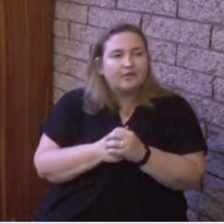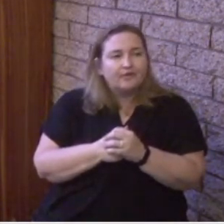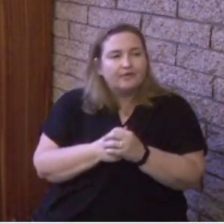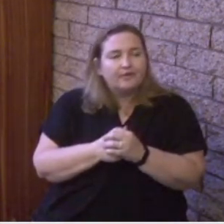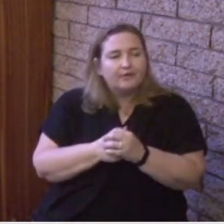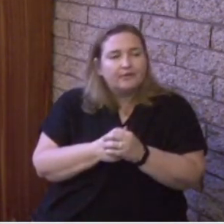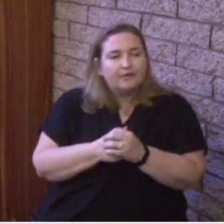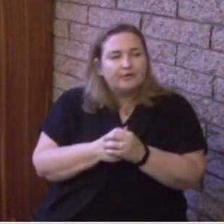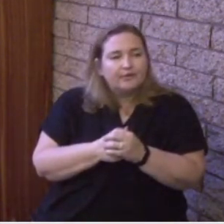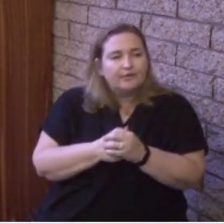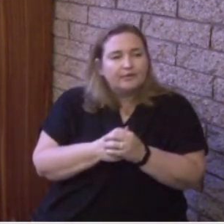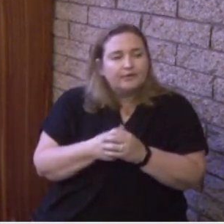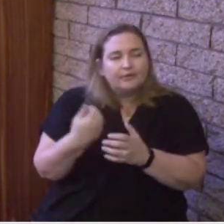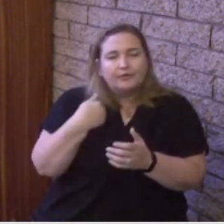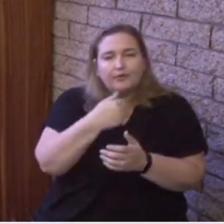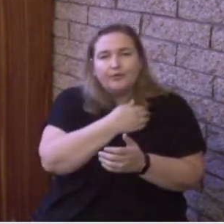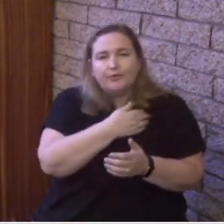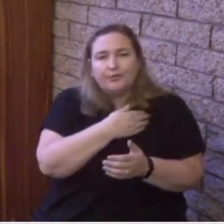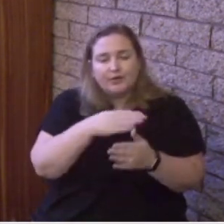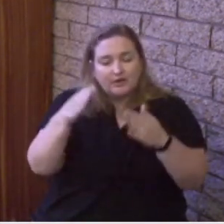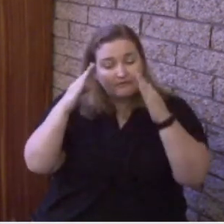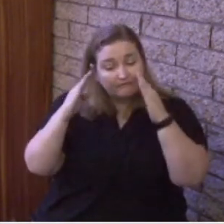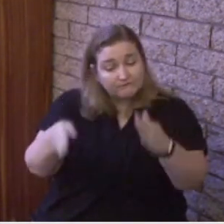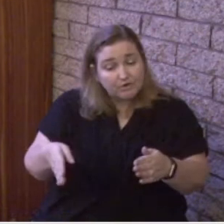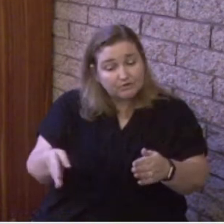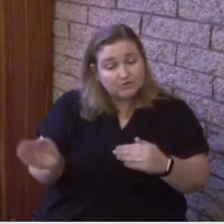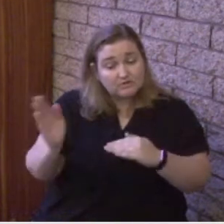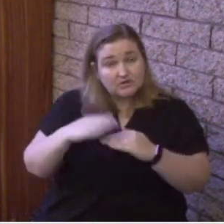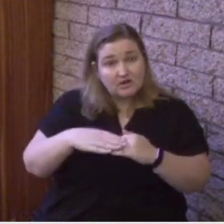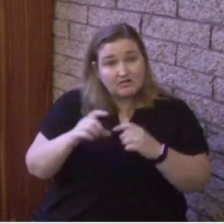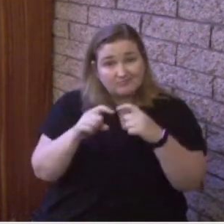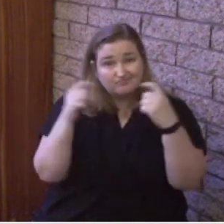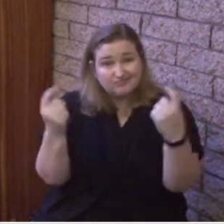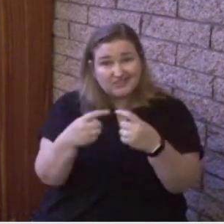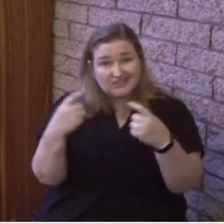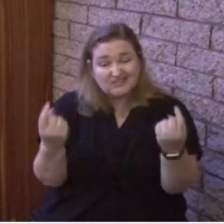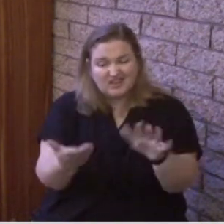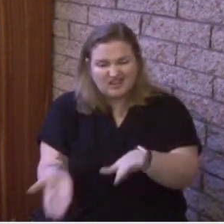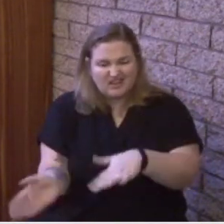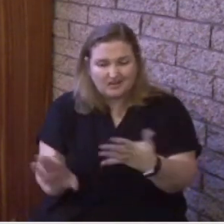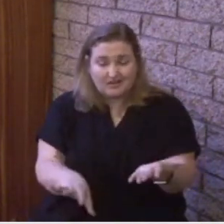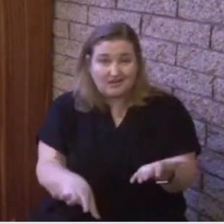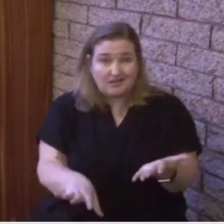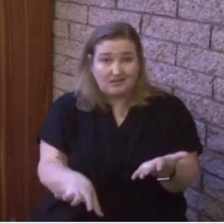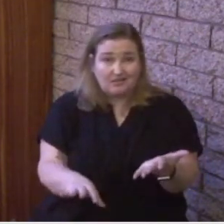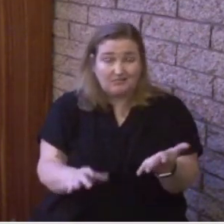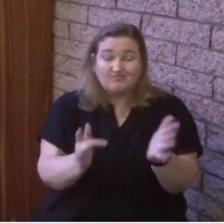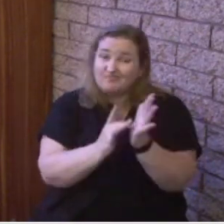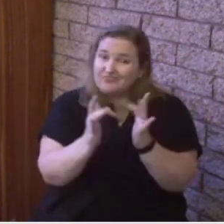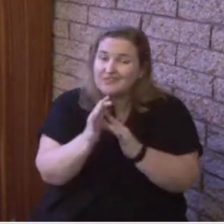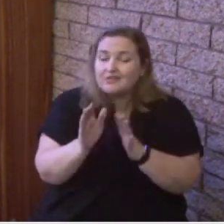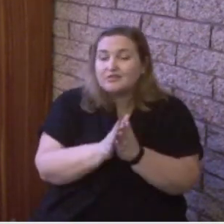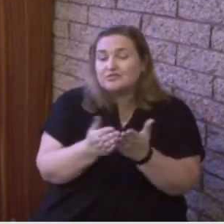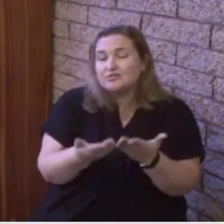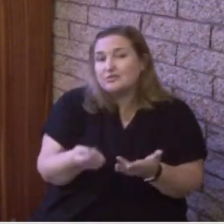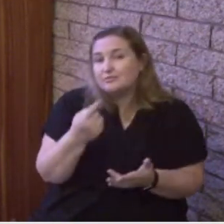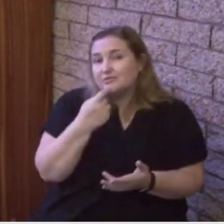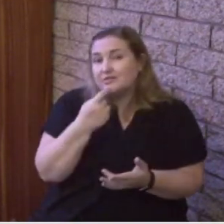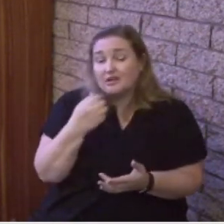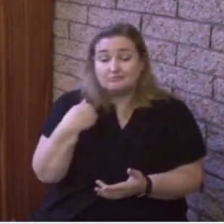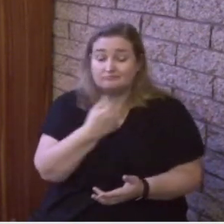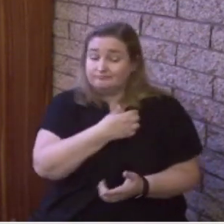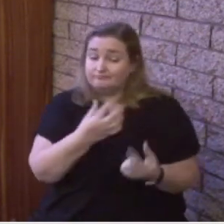too often we only focus on the things of sin and death and scripture tells us that we are free